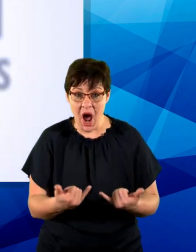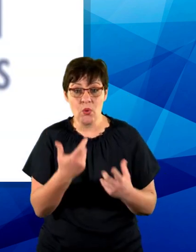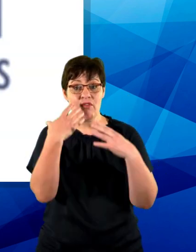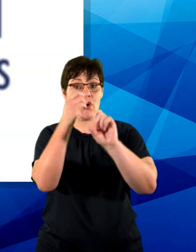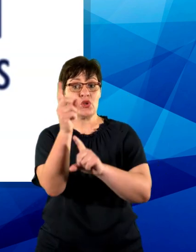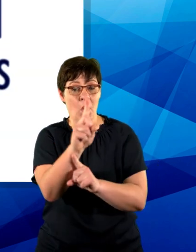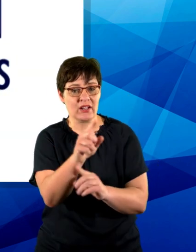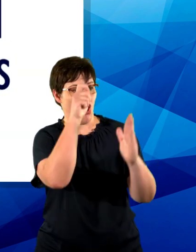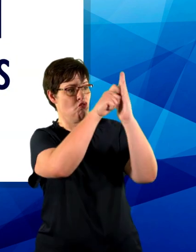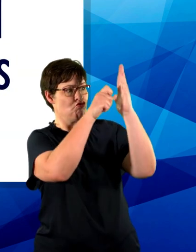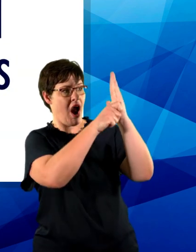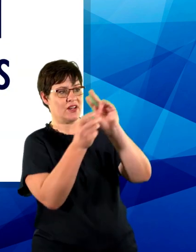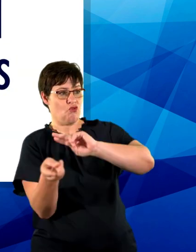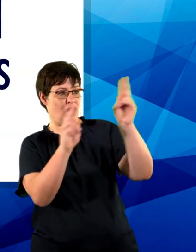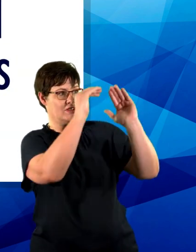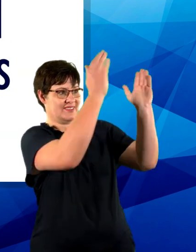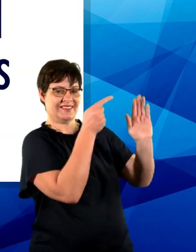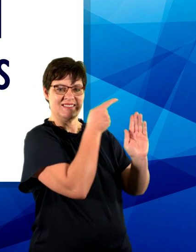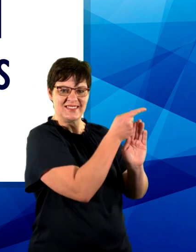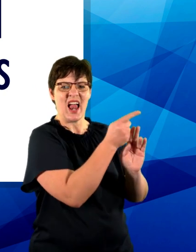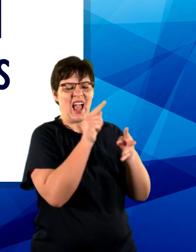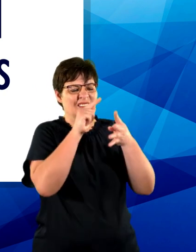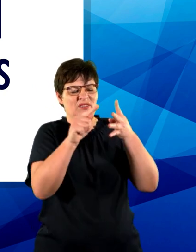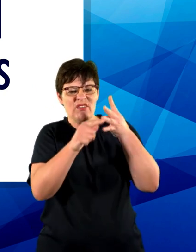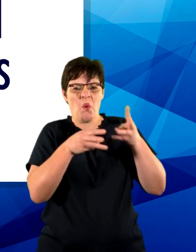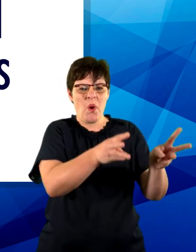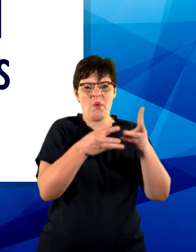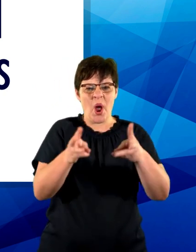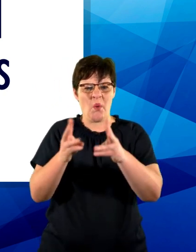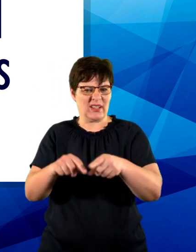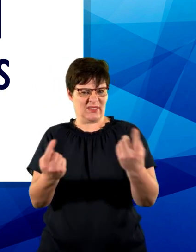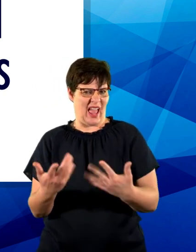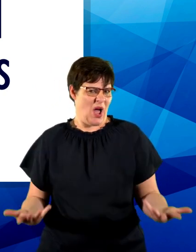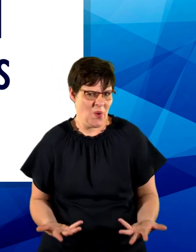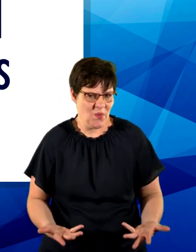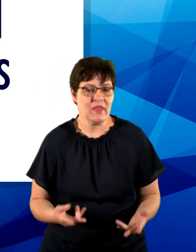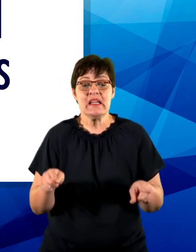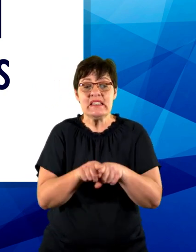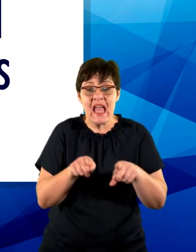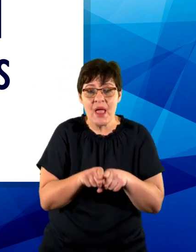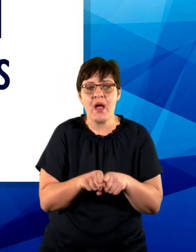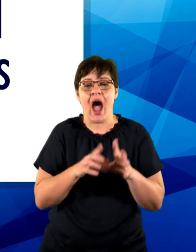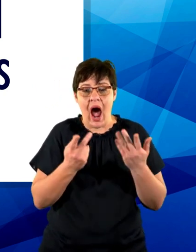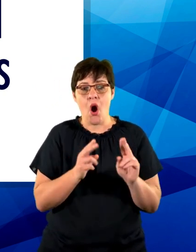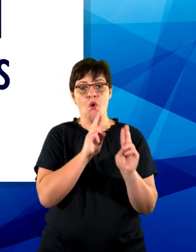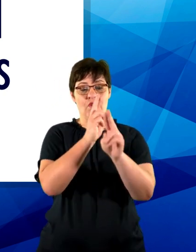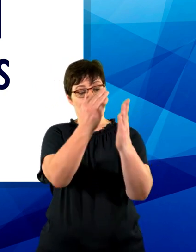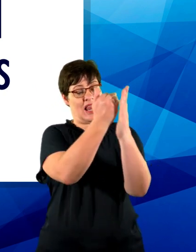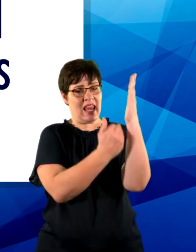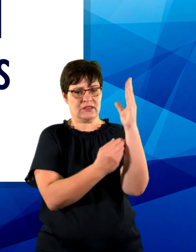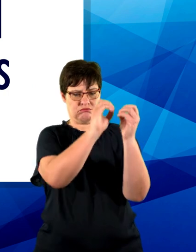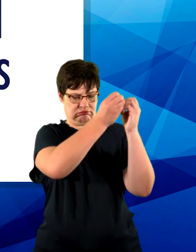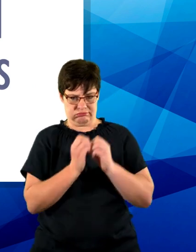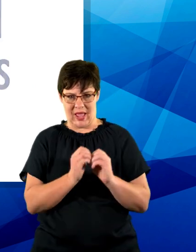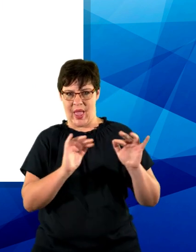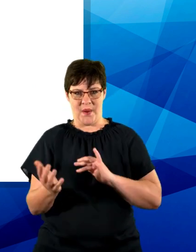and shows how selected referencing styles differ. You will also learn more about formatting a few reference list entries.